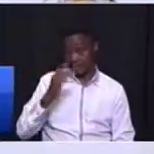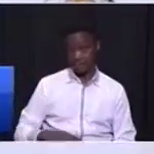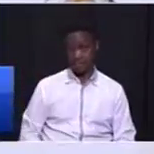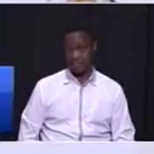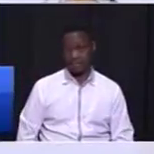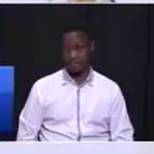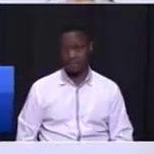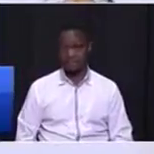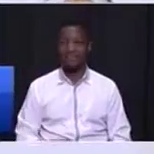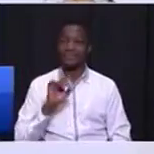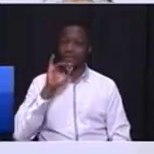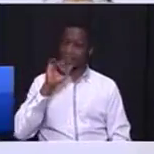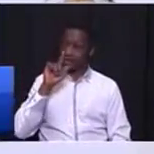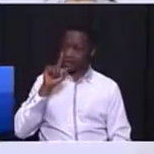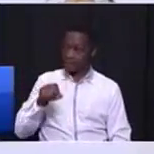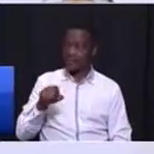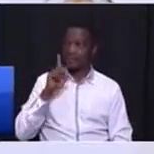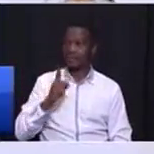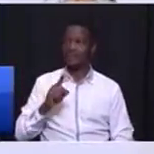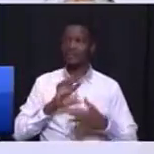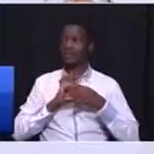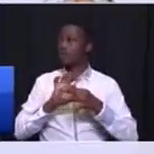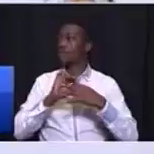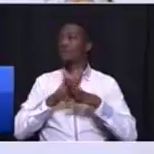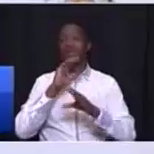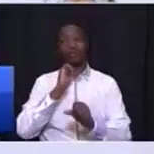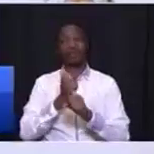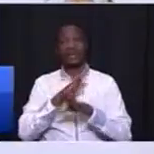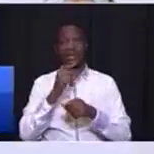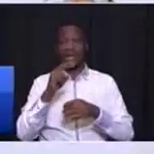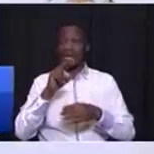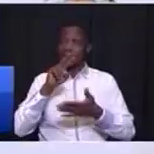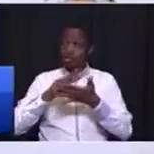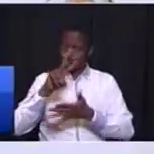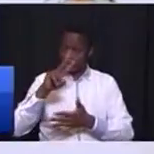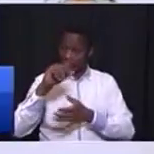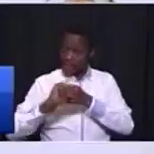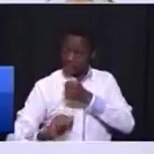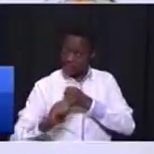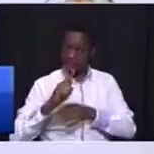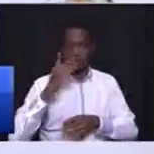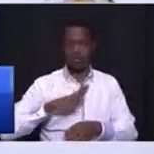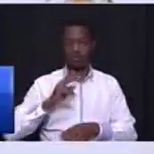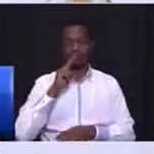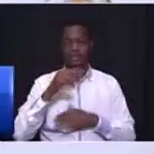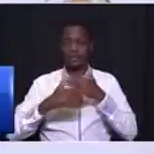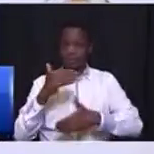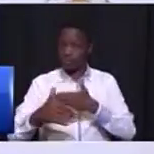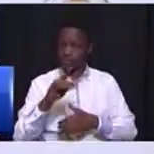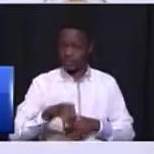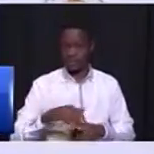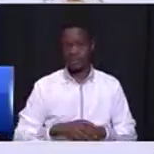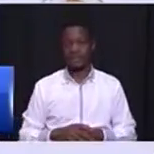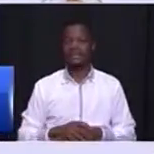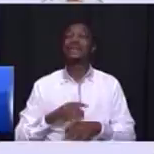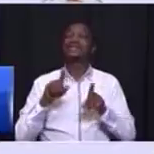this is a commitment we are making and in 12 months I want to see some progress in each of this with regard to sports